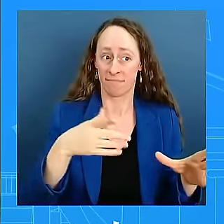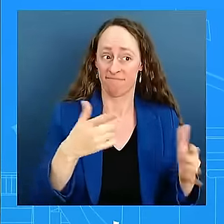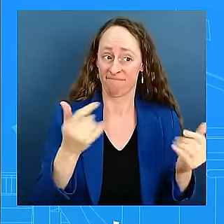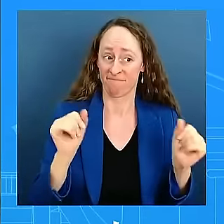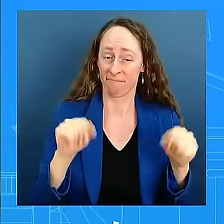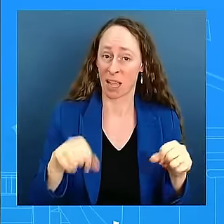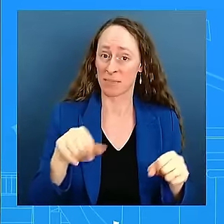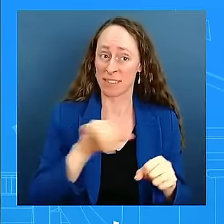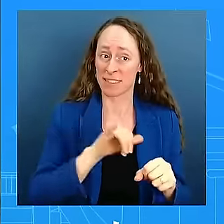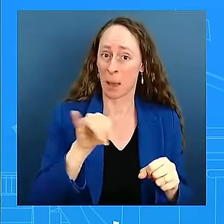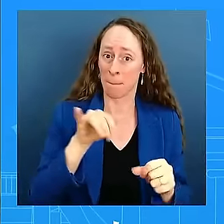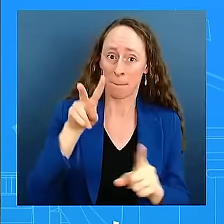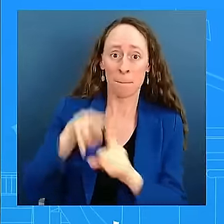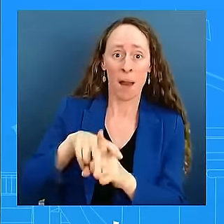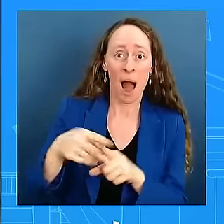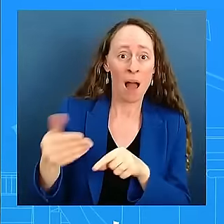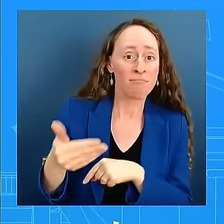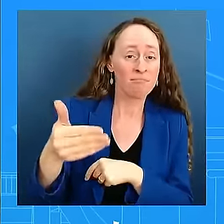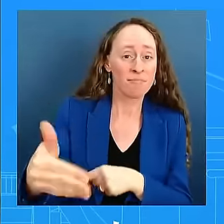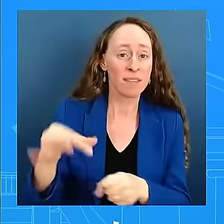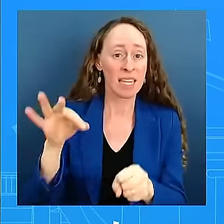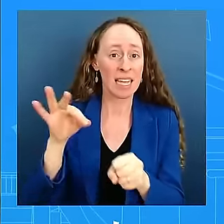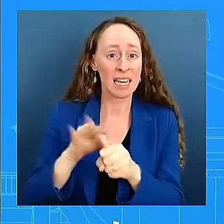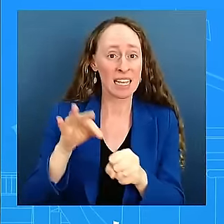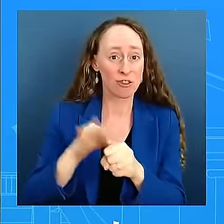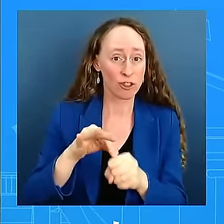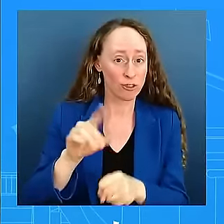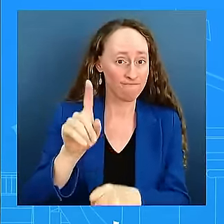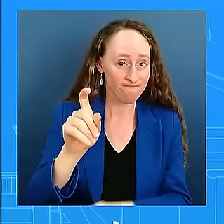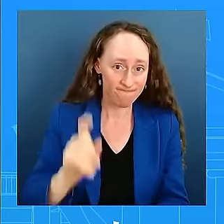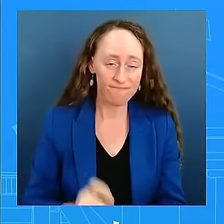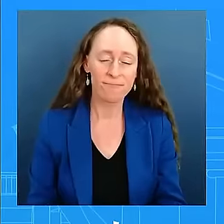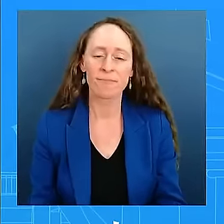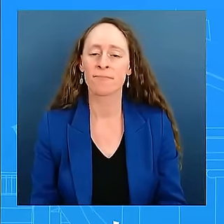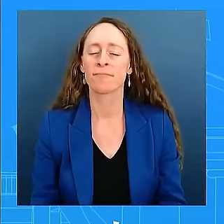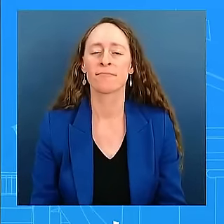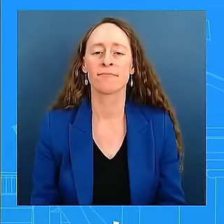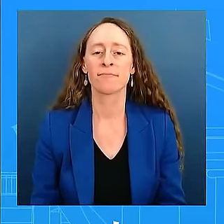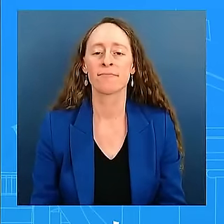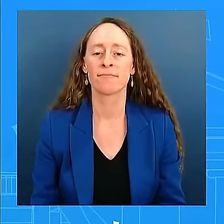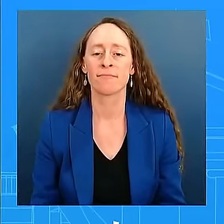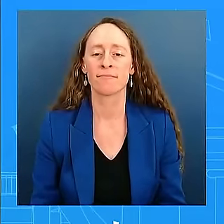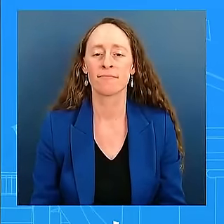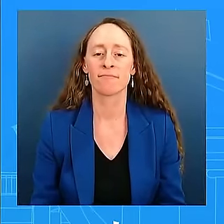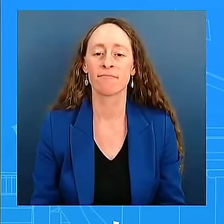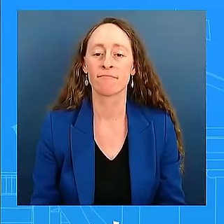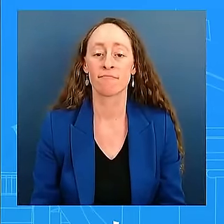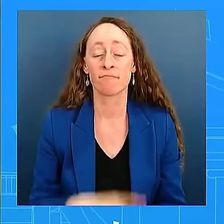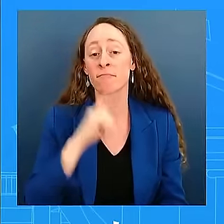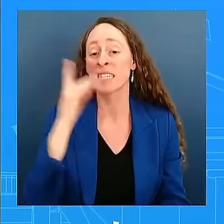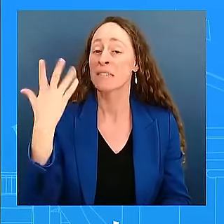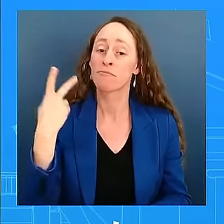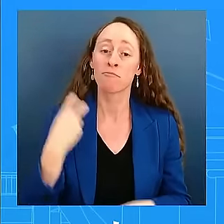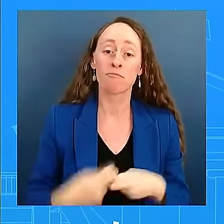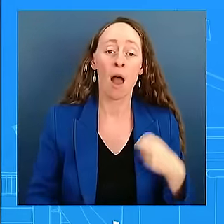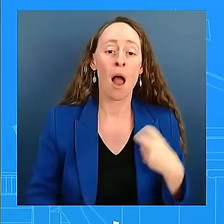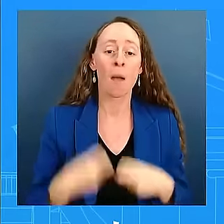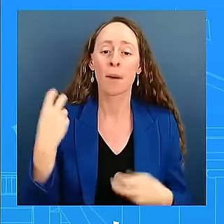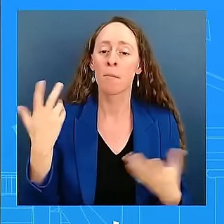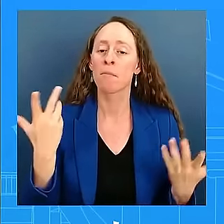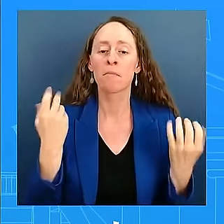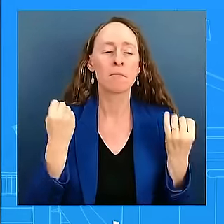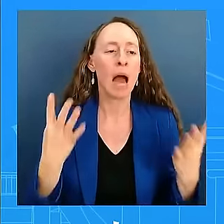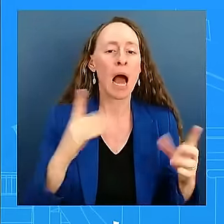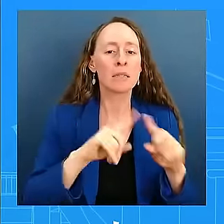across the board. And we have to combat it. It is. It is something, whether it's the election, whether what we're seeing currently right now